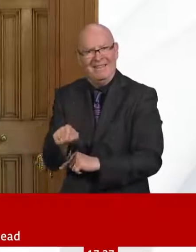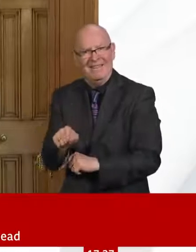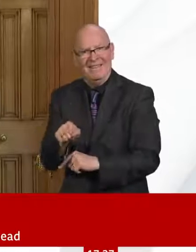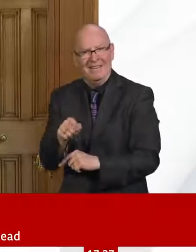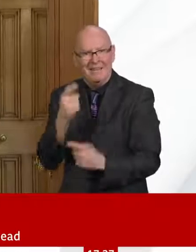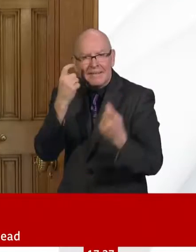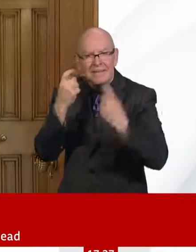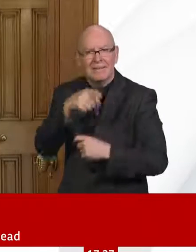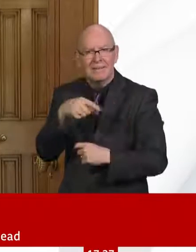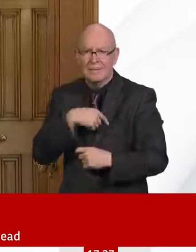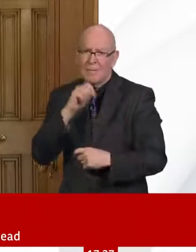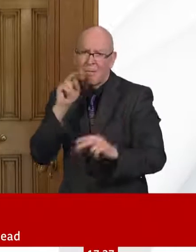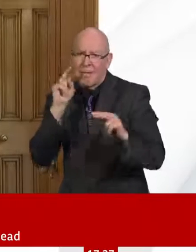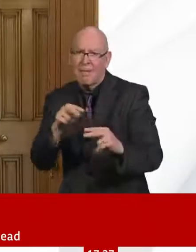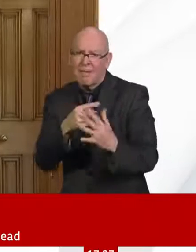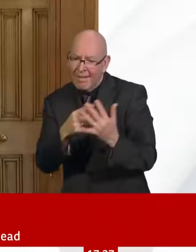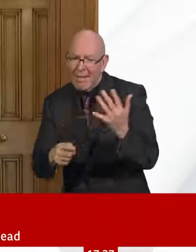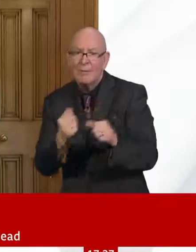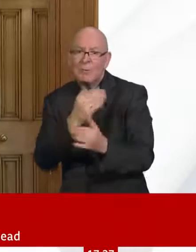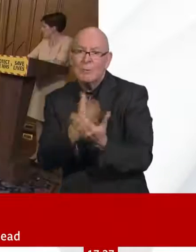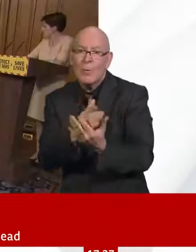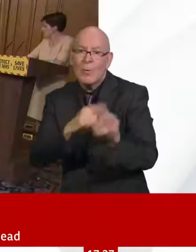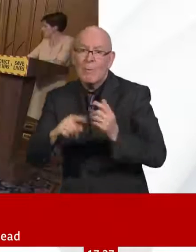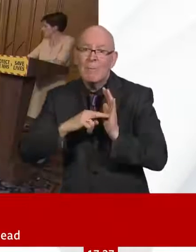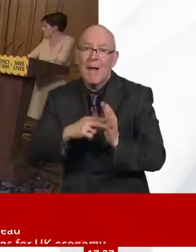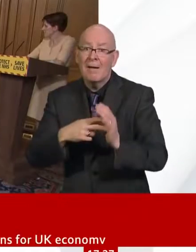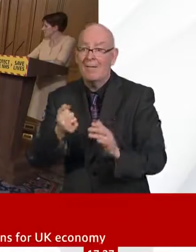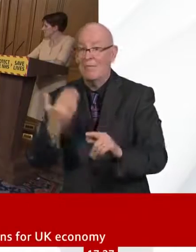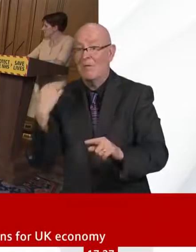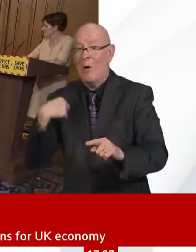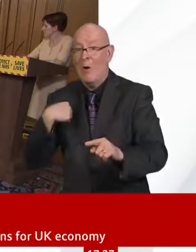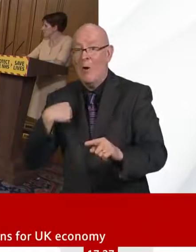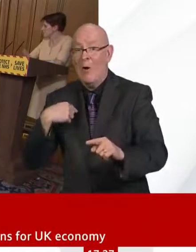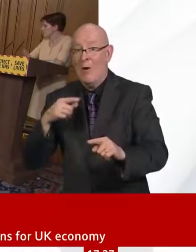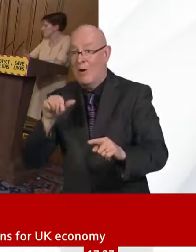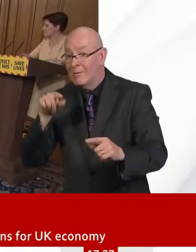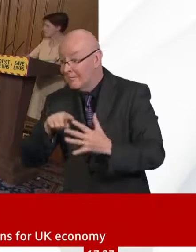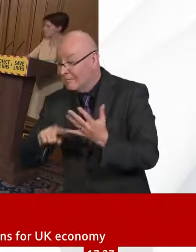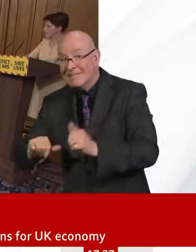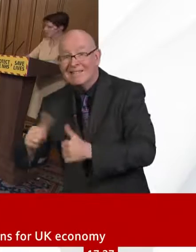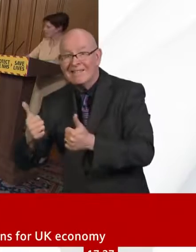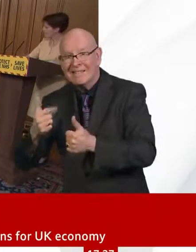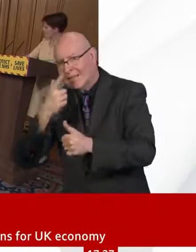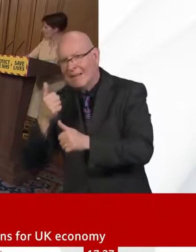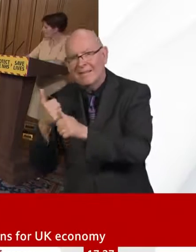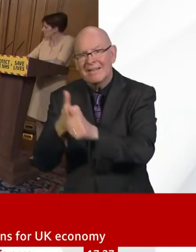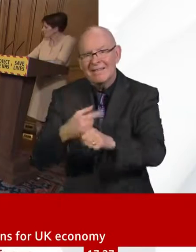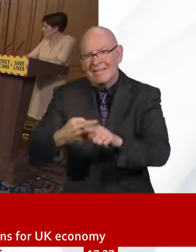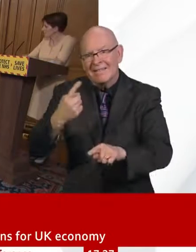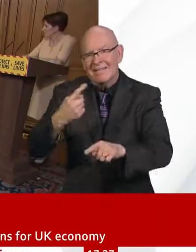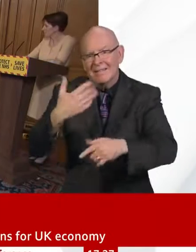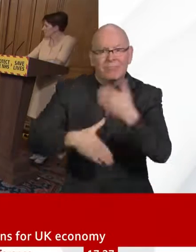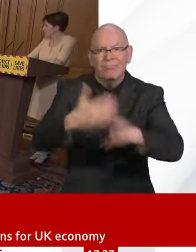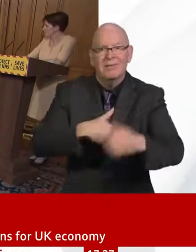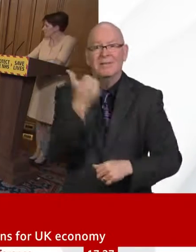deliver that as we exit this crisis. I turn over to something about hospital acquired infections? Yvonne might want to comment too, and Yvonne might want to say something about